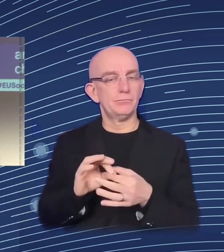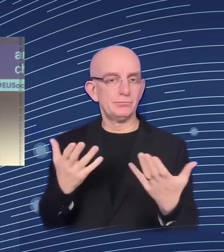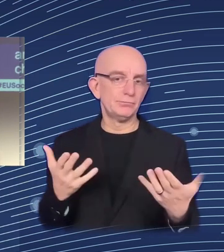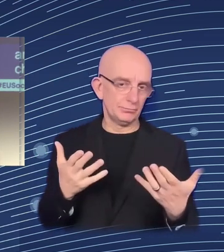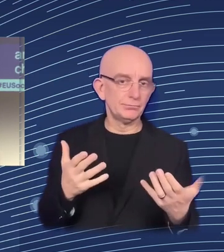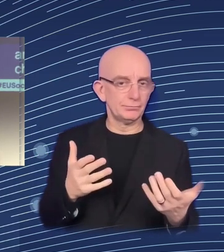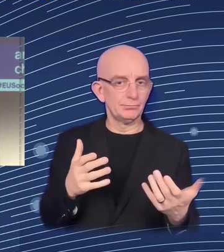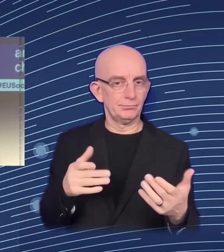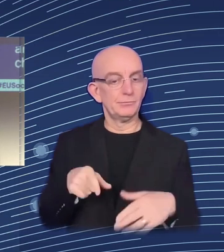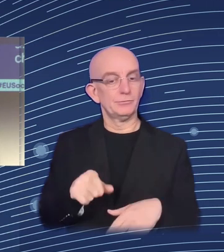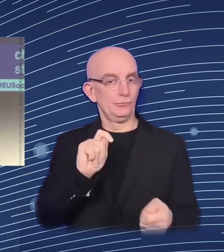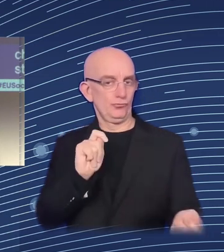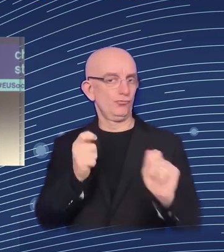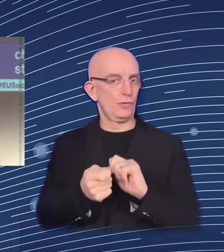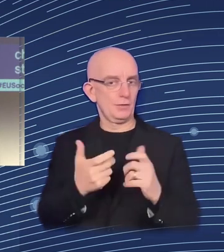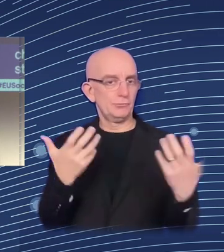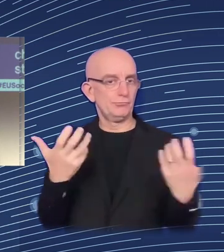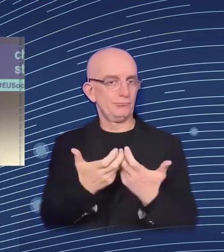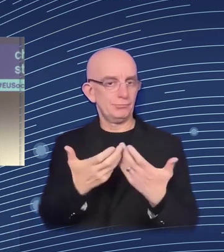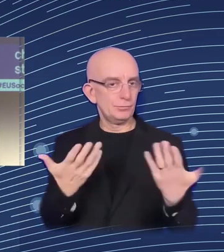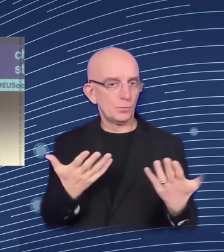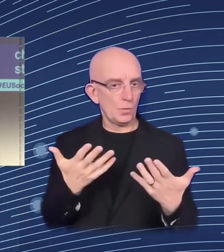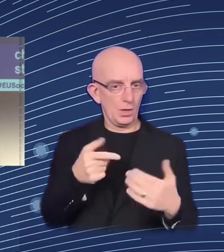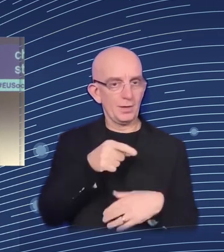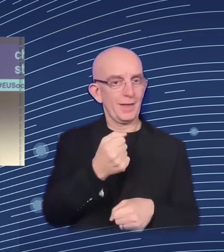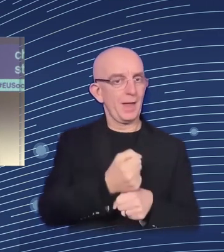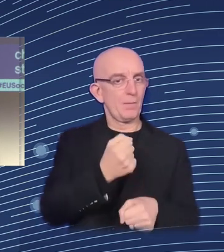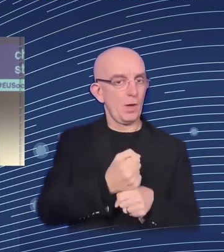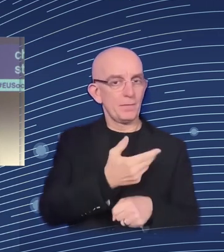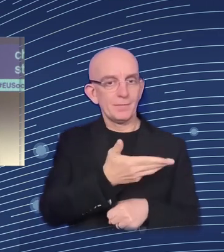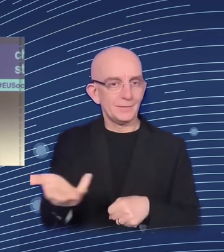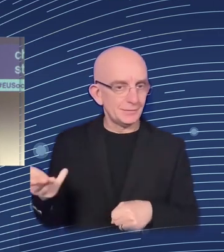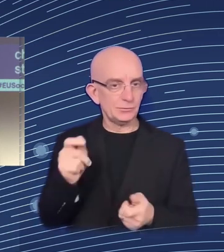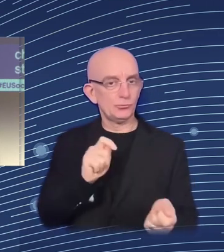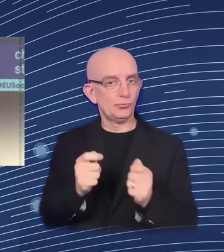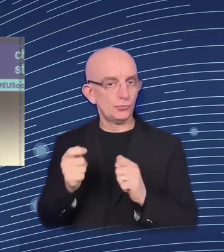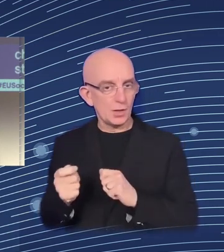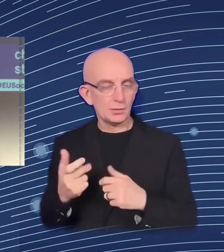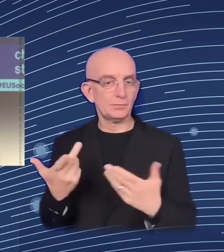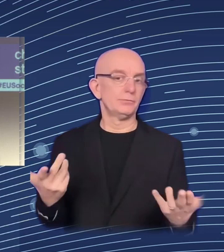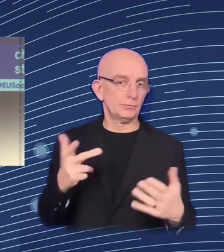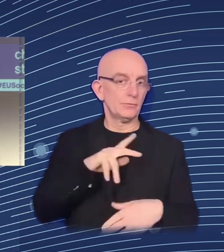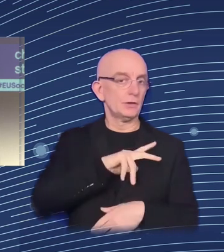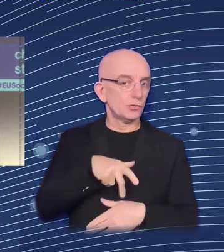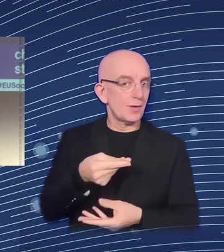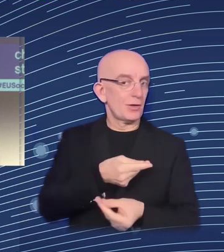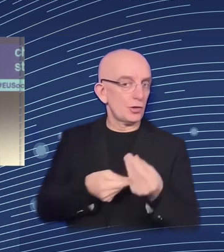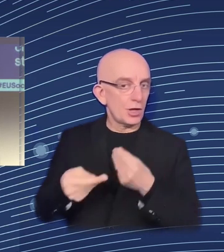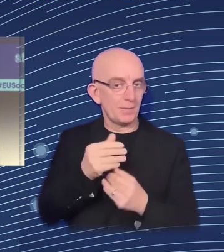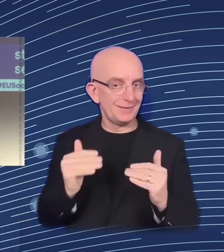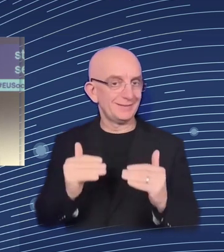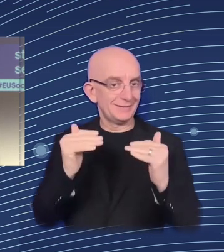supply, the key element is skills. I think there is a parallel sessions really on skills. And the risk is whether